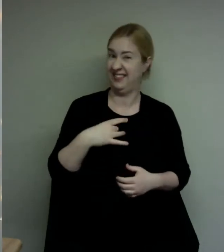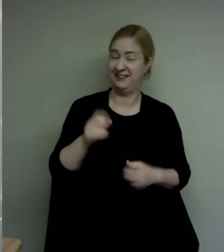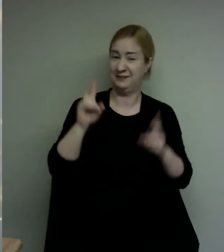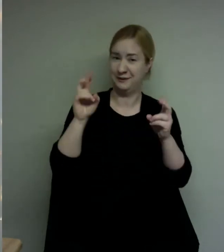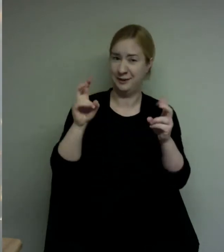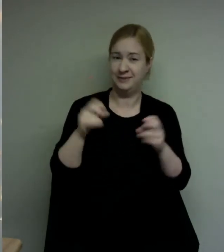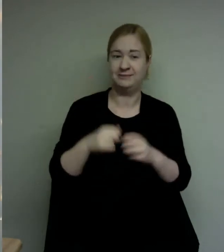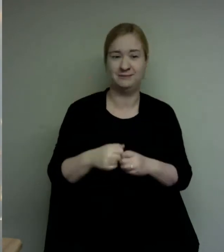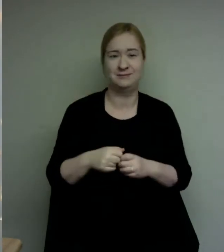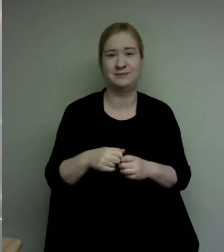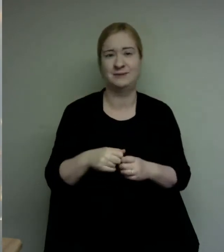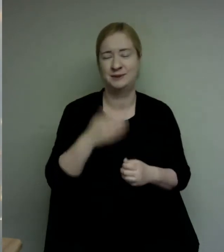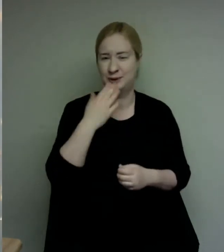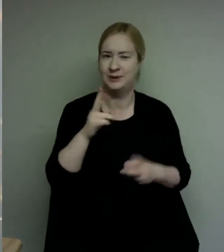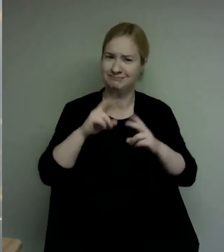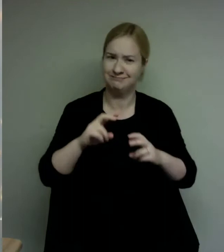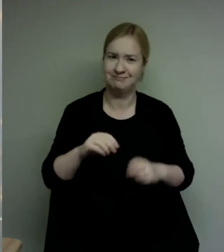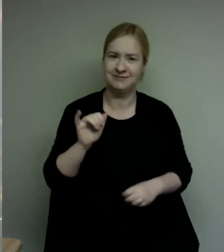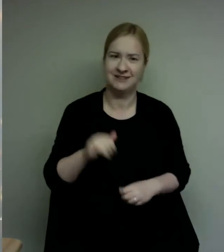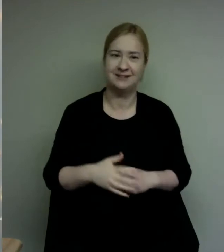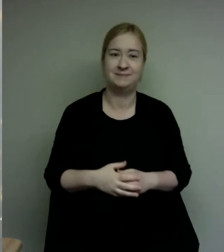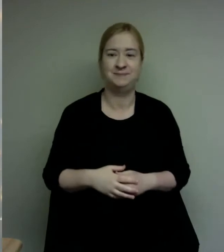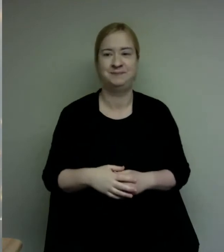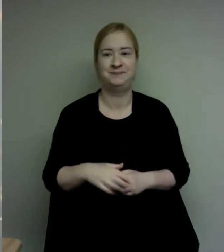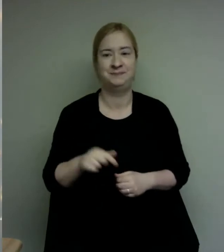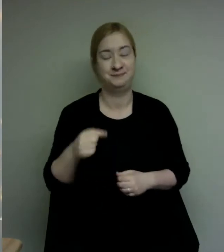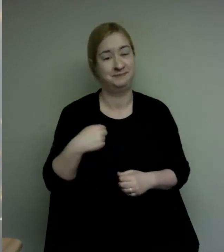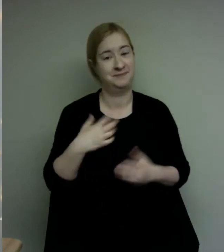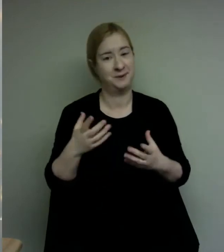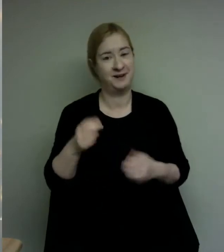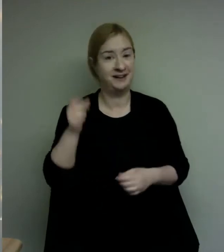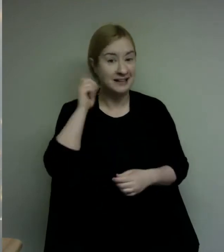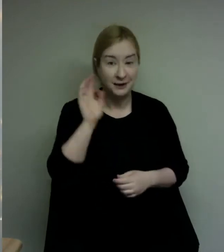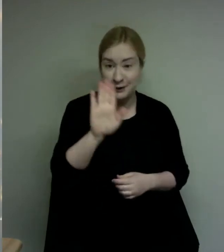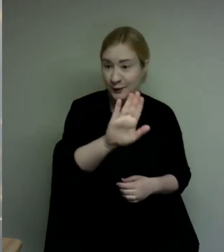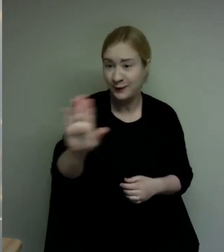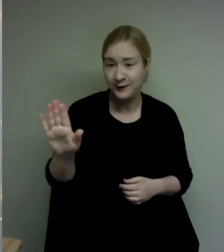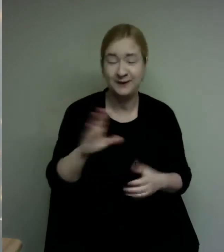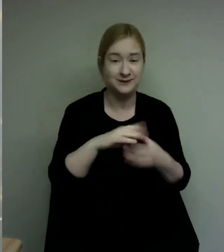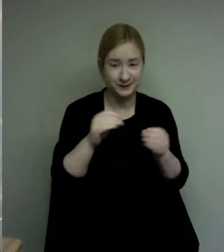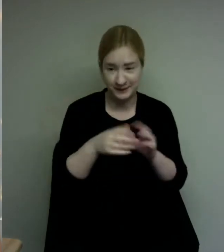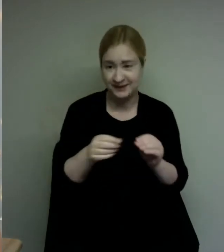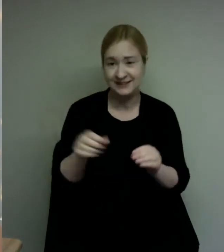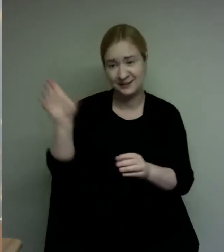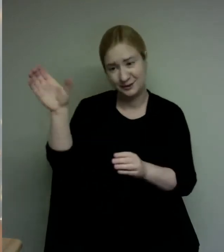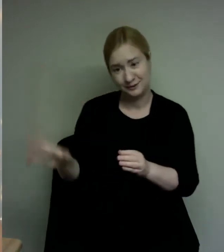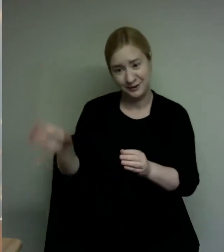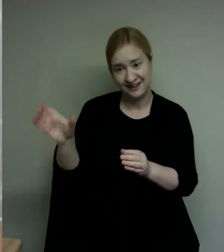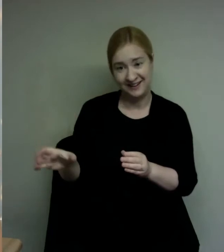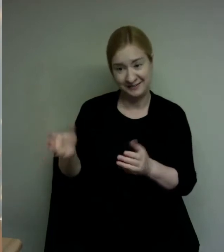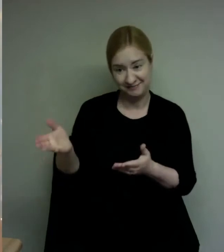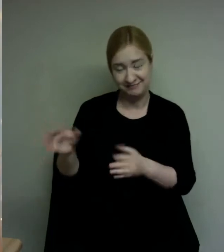i would really love to hear everyone's favorite stories so feel free to put whatever you like in the chat so that i can catch up um